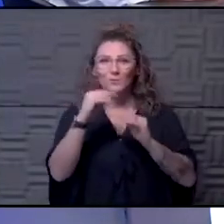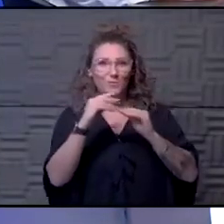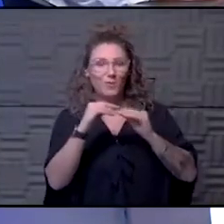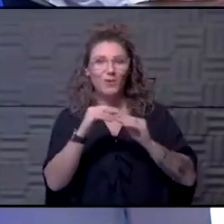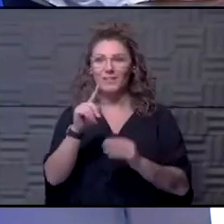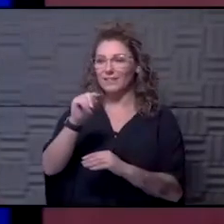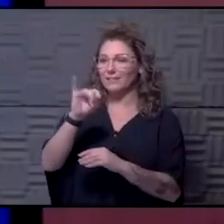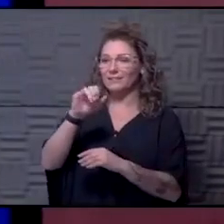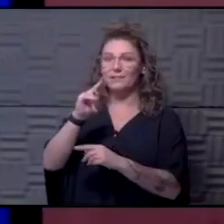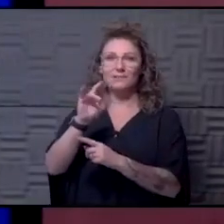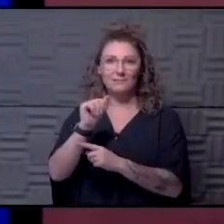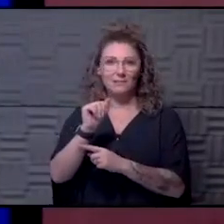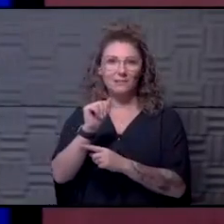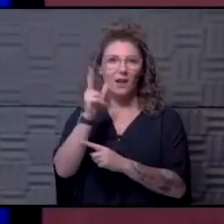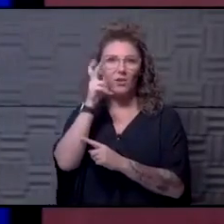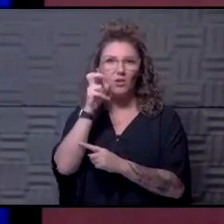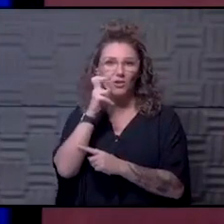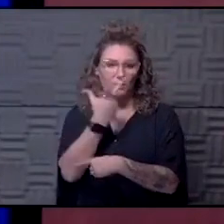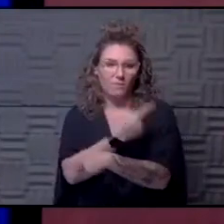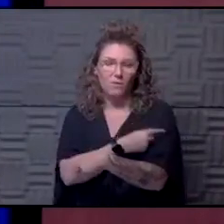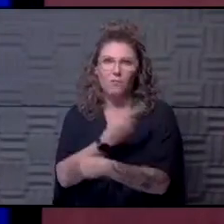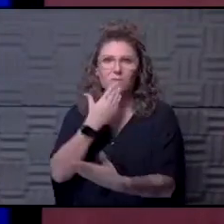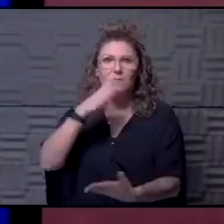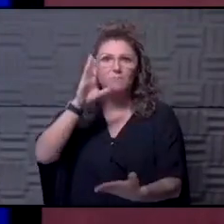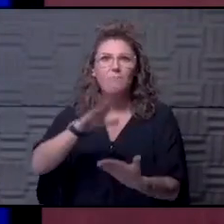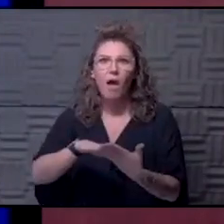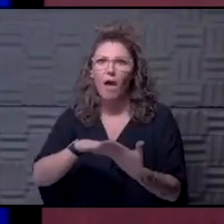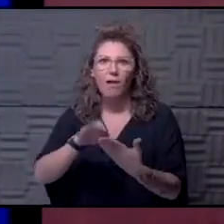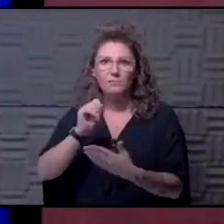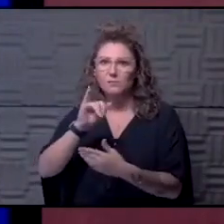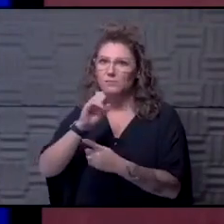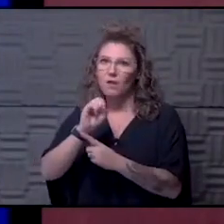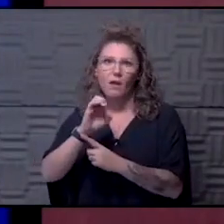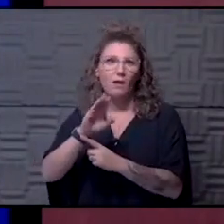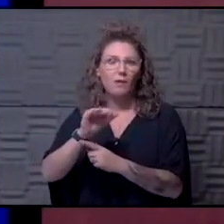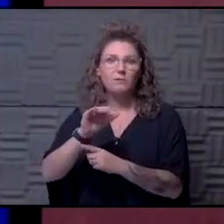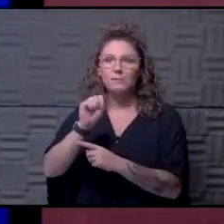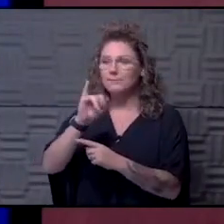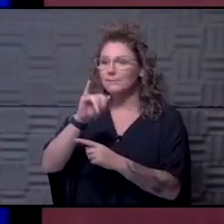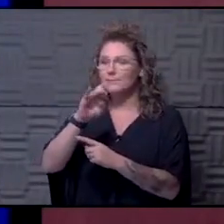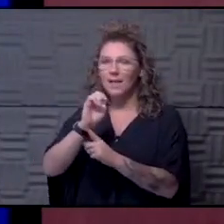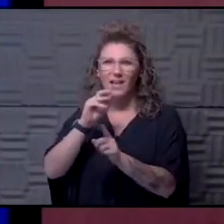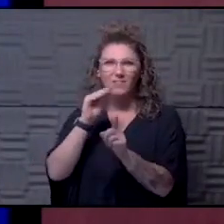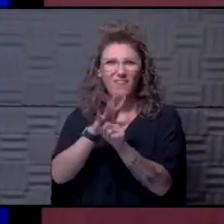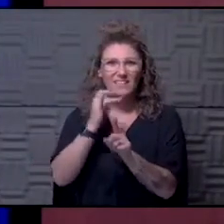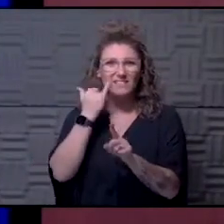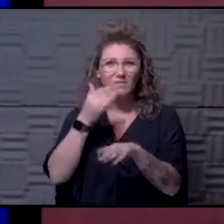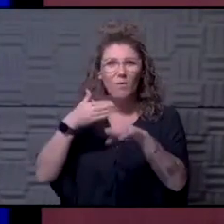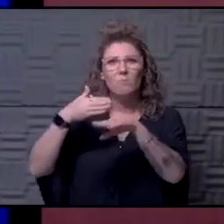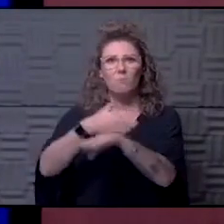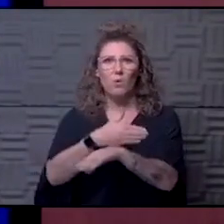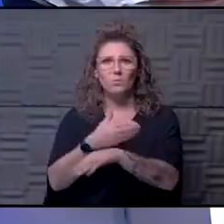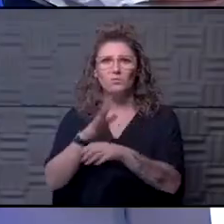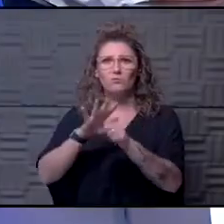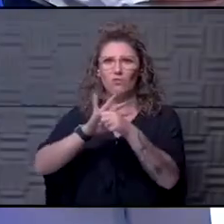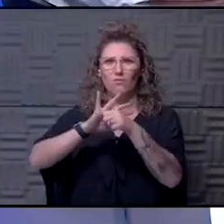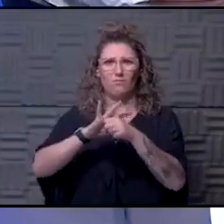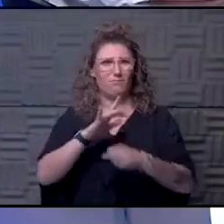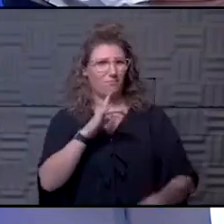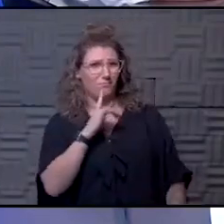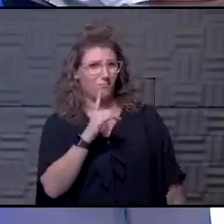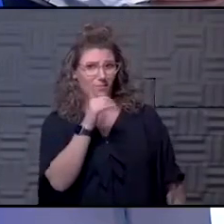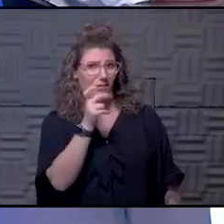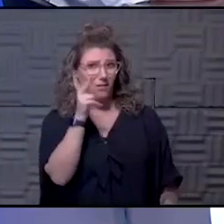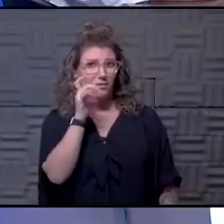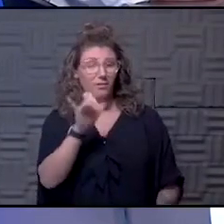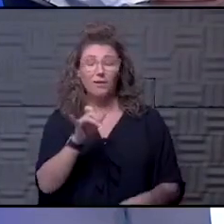Tina says, I heard the vaccine has some bad side effects if you are post COVID. Any truth? Hawk? I'm not hearing that.